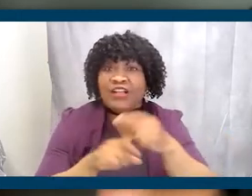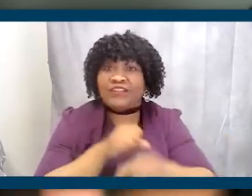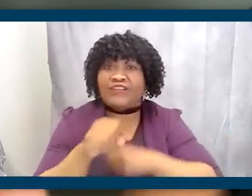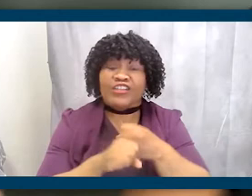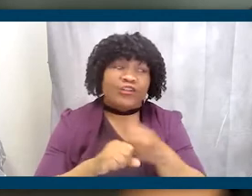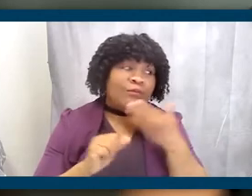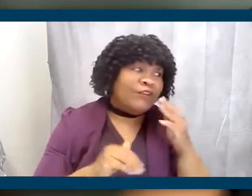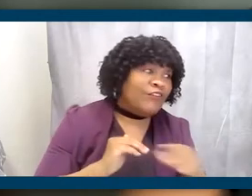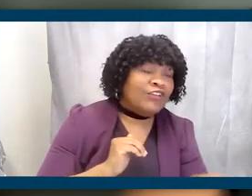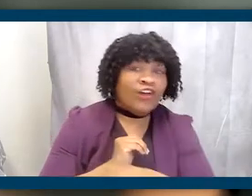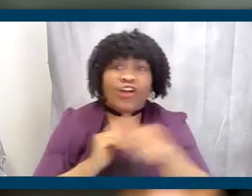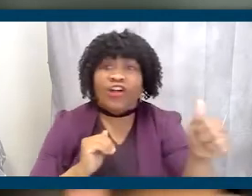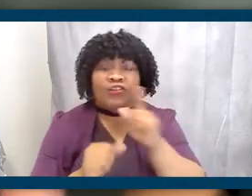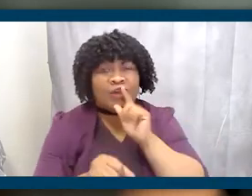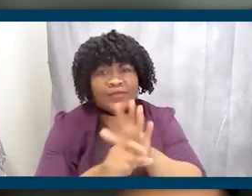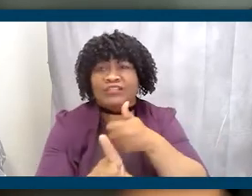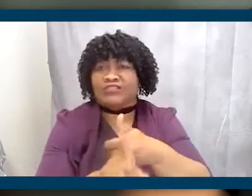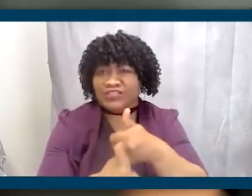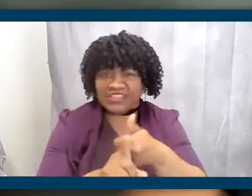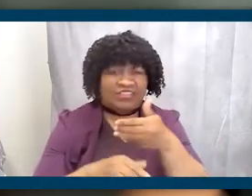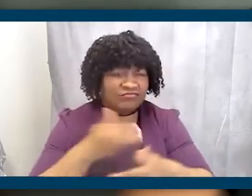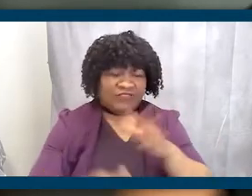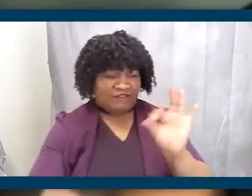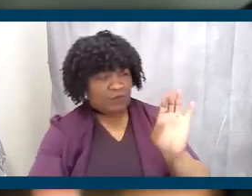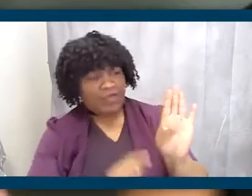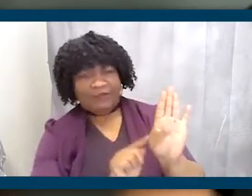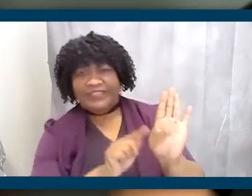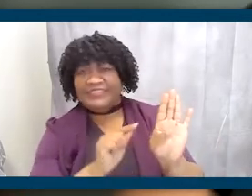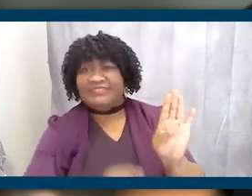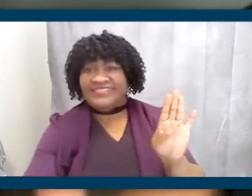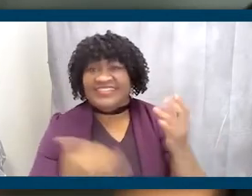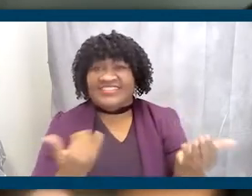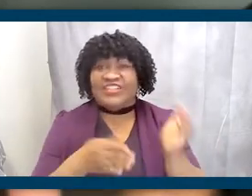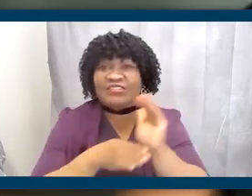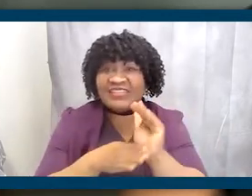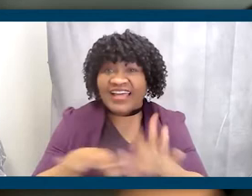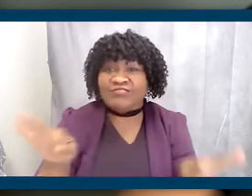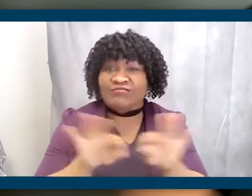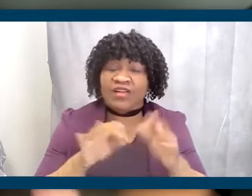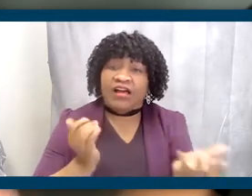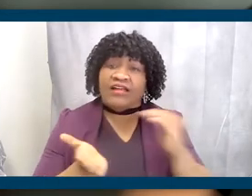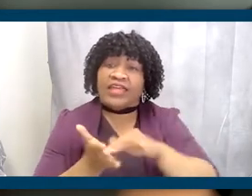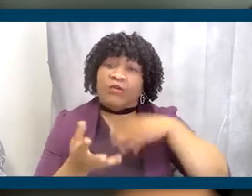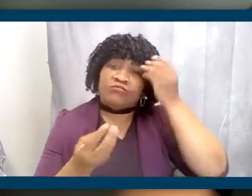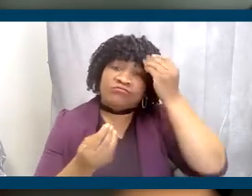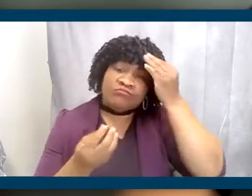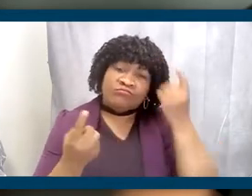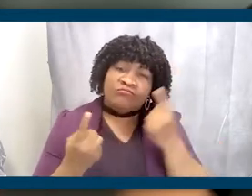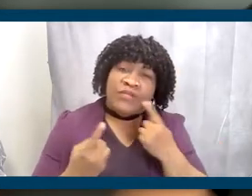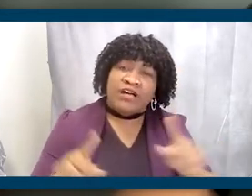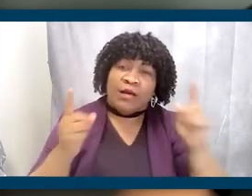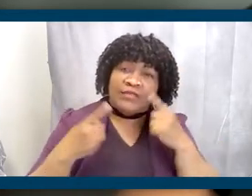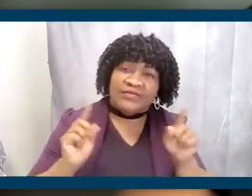better time to recommit ourselves to that fight than February. So tonight, we want to reflect on the accomplishments